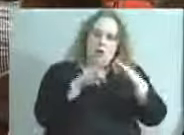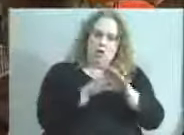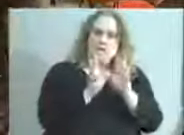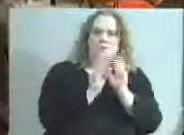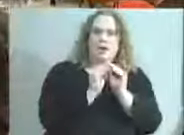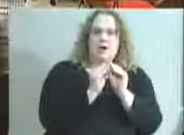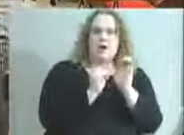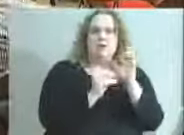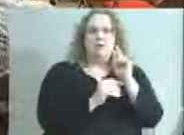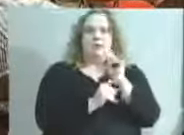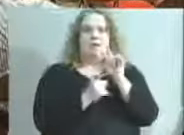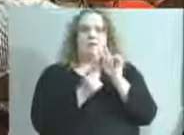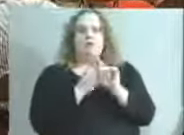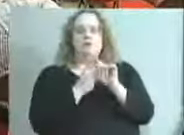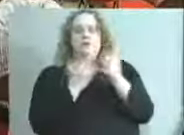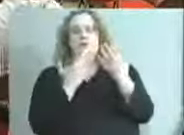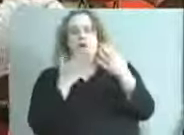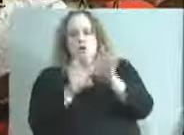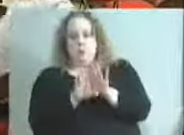to adjourn.